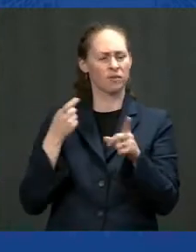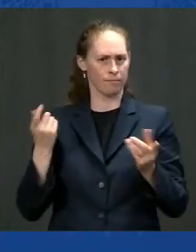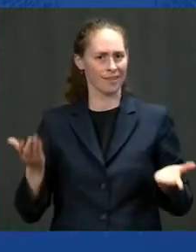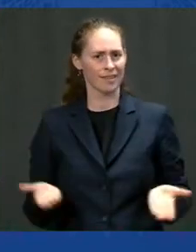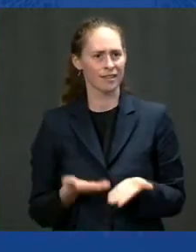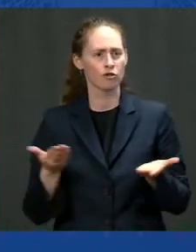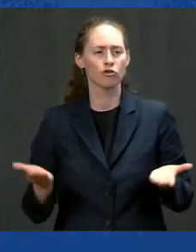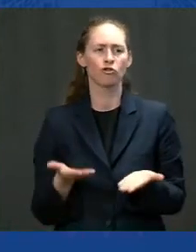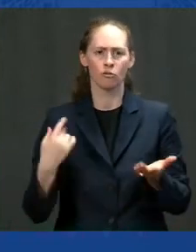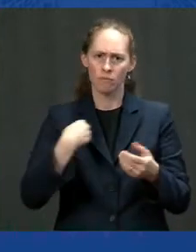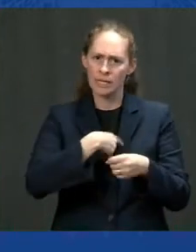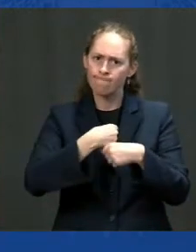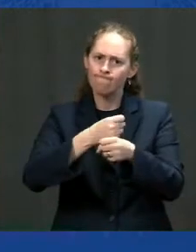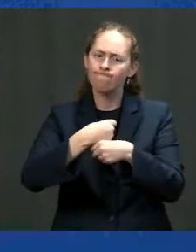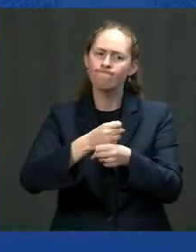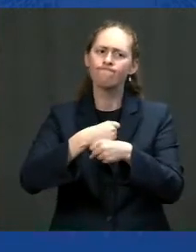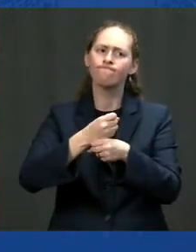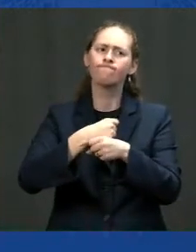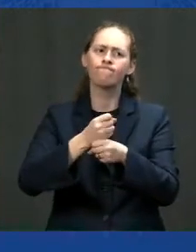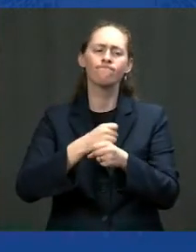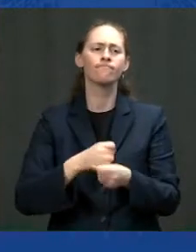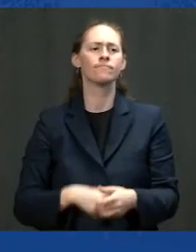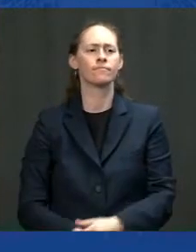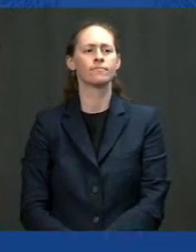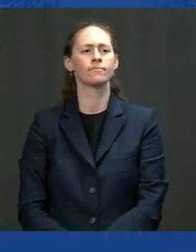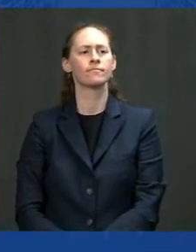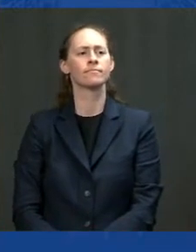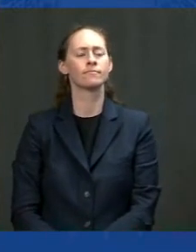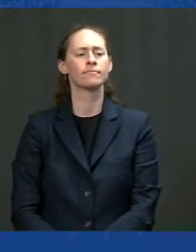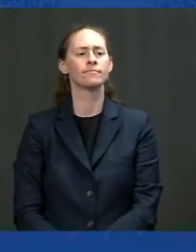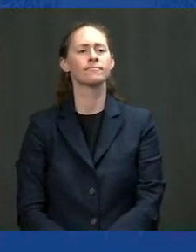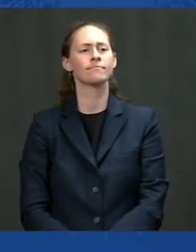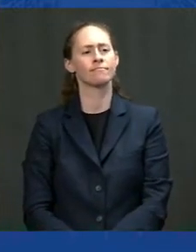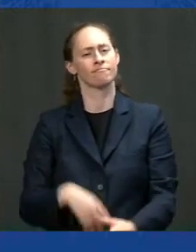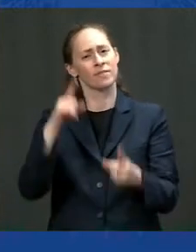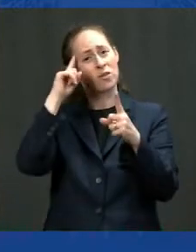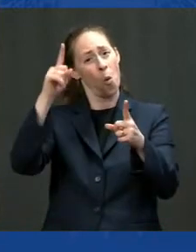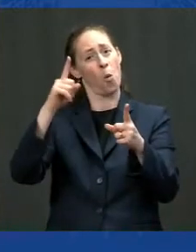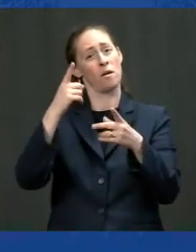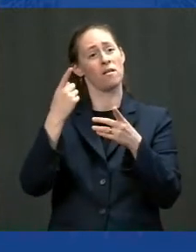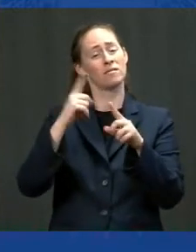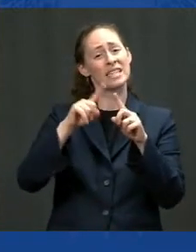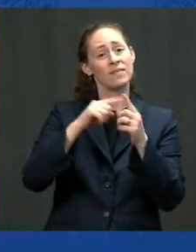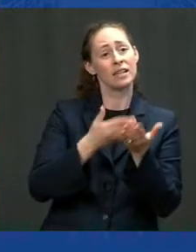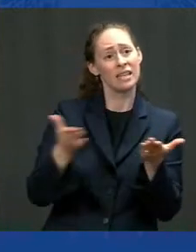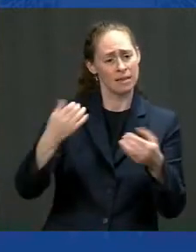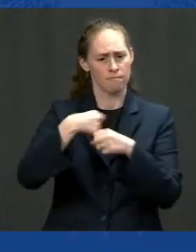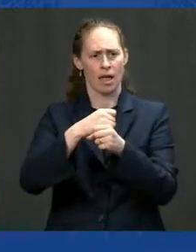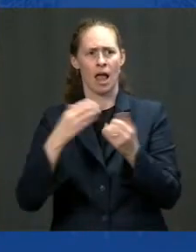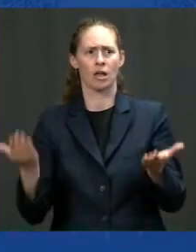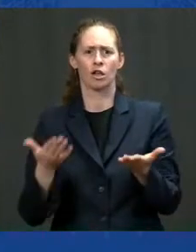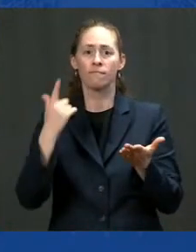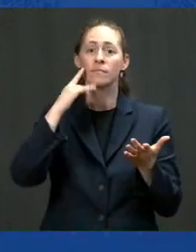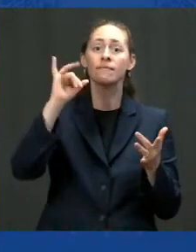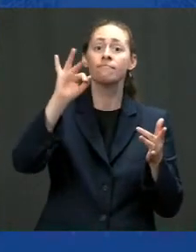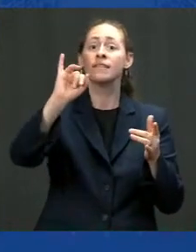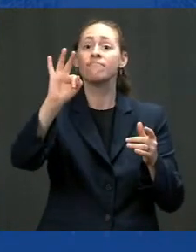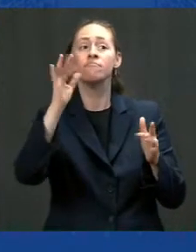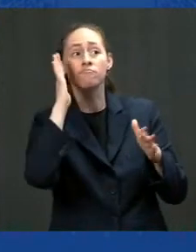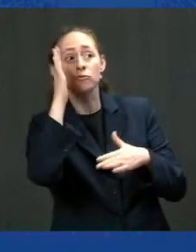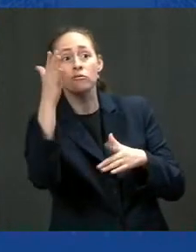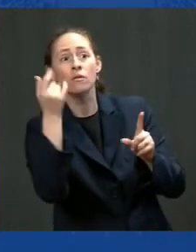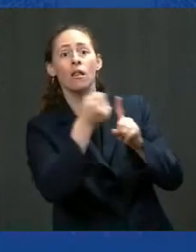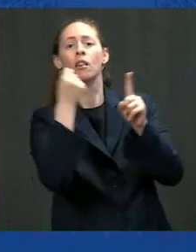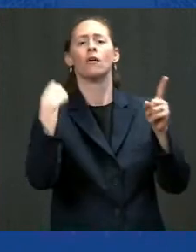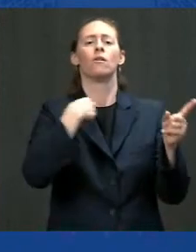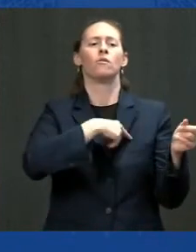a homegrown capacity to respond to this pandemic and help prepare for the next one. And by the way, when I say buy in America, I mean all